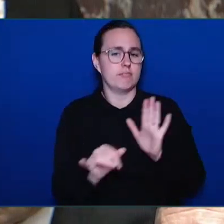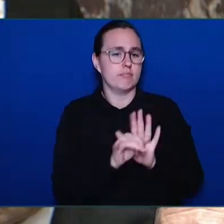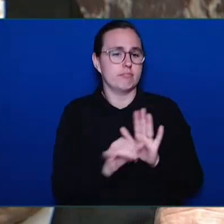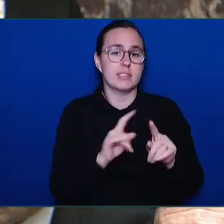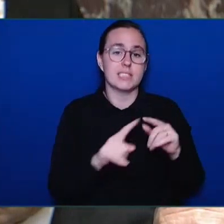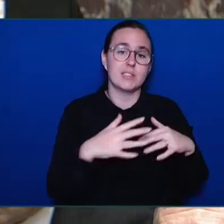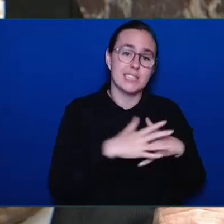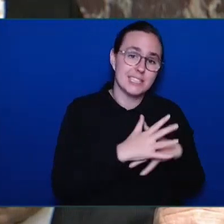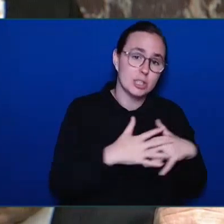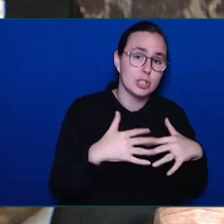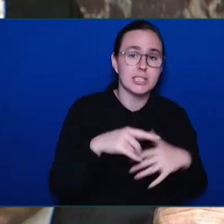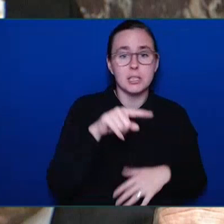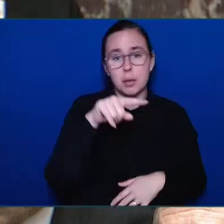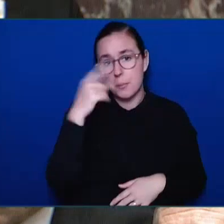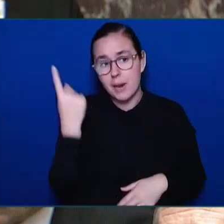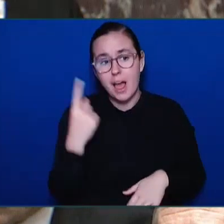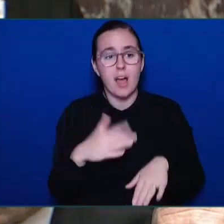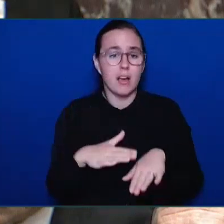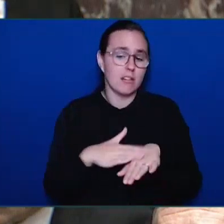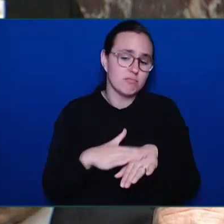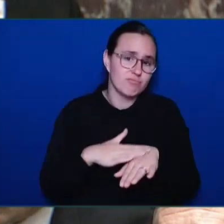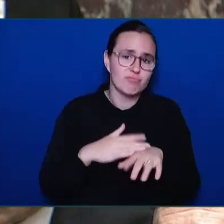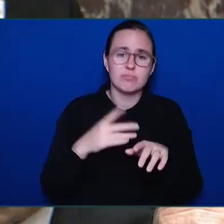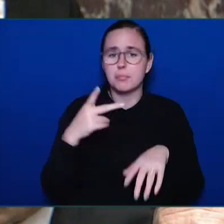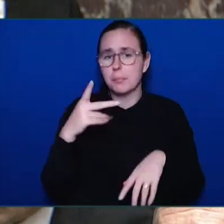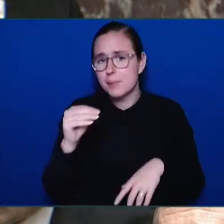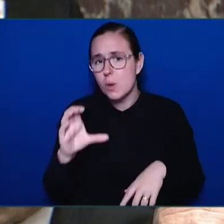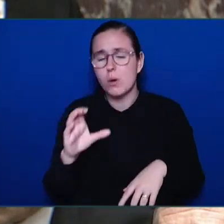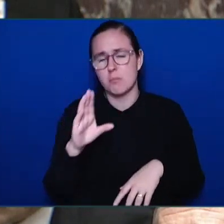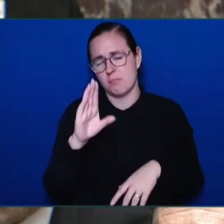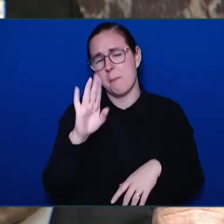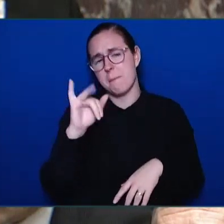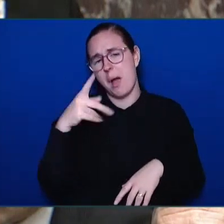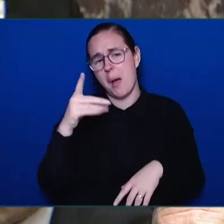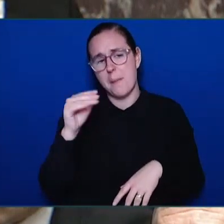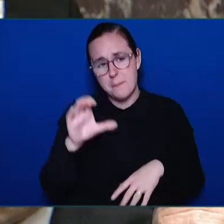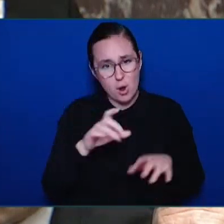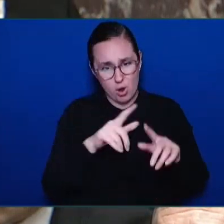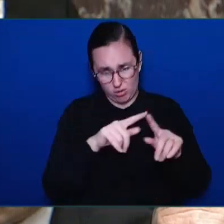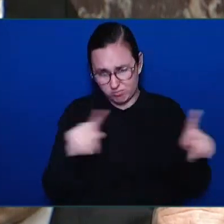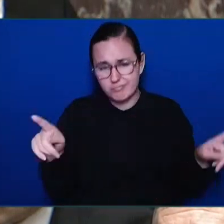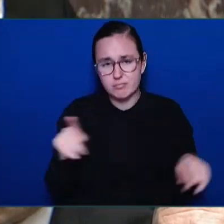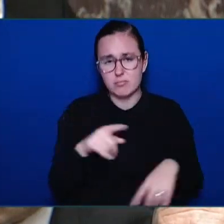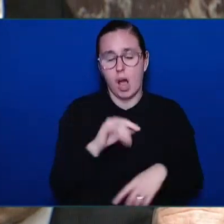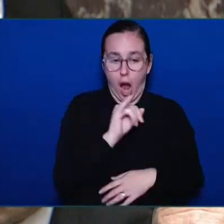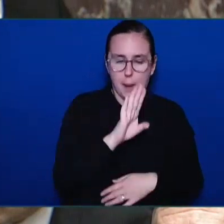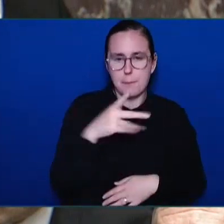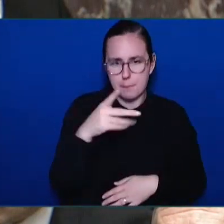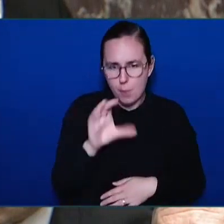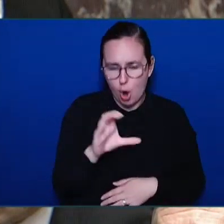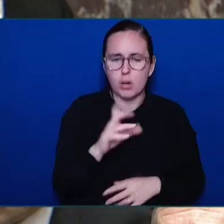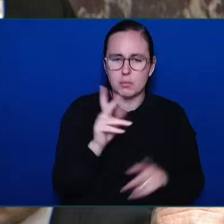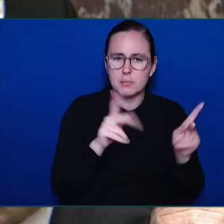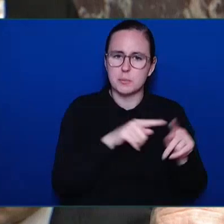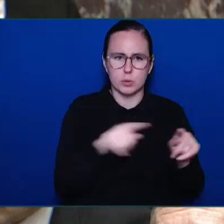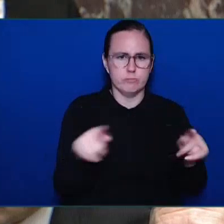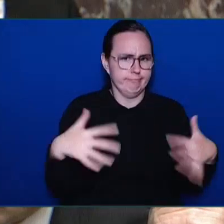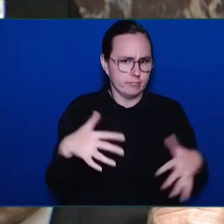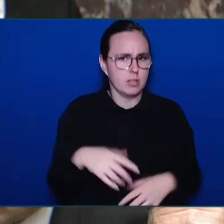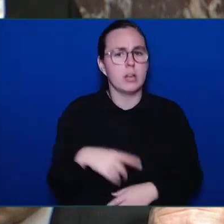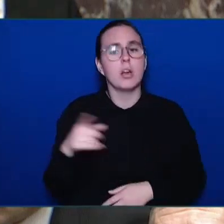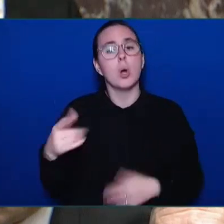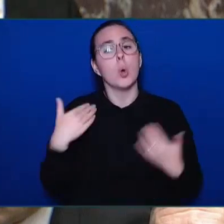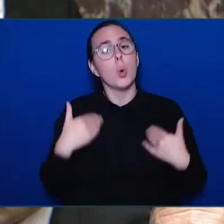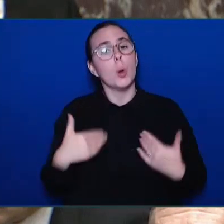And it's exactly why having an independent human rights commissioner is so important. Through our historic Anti-Racism Data Act,